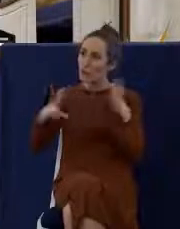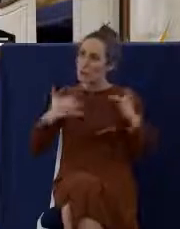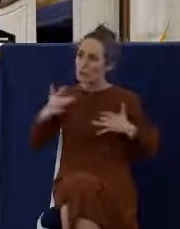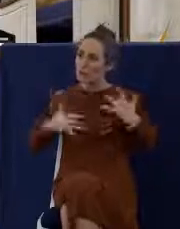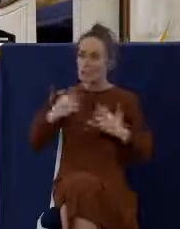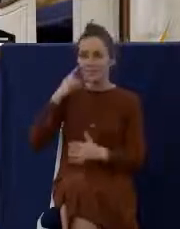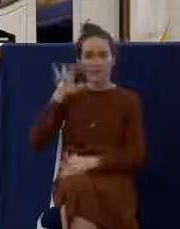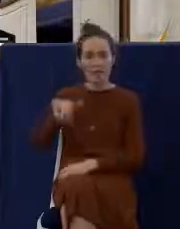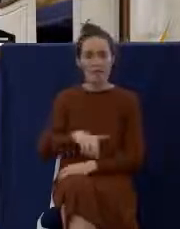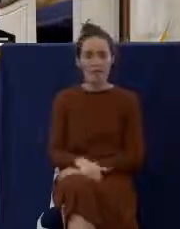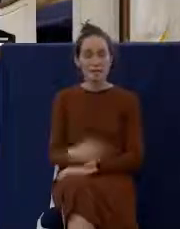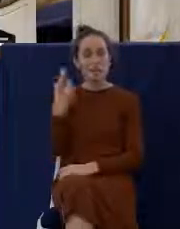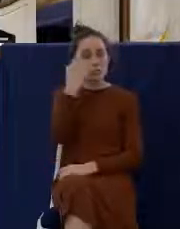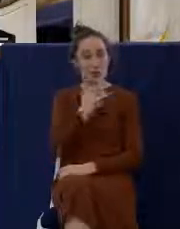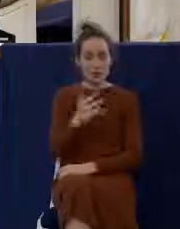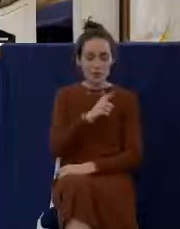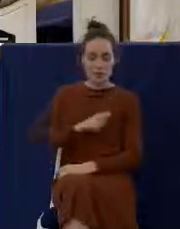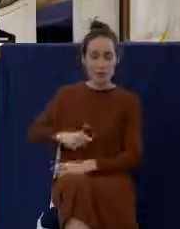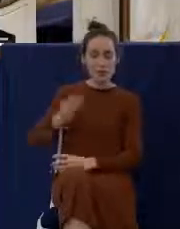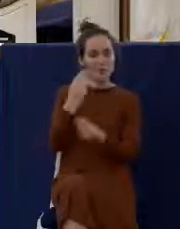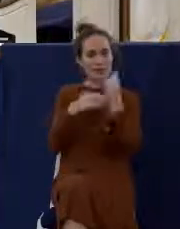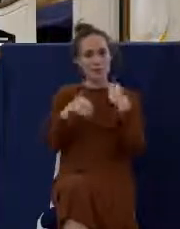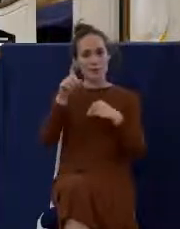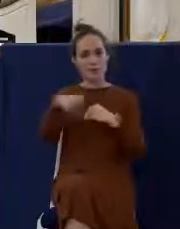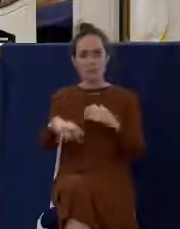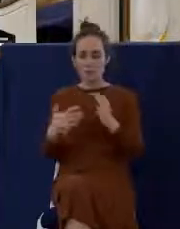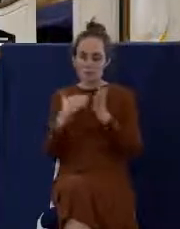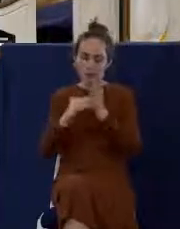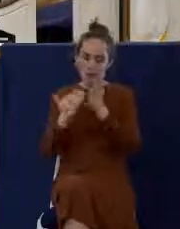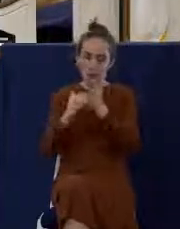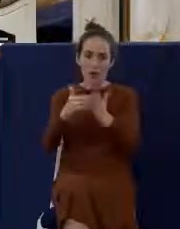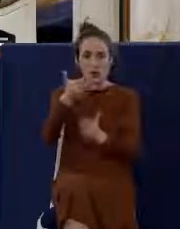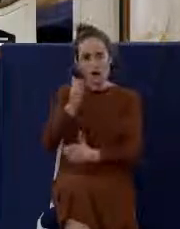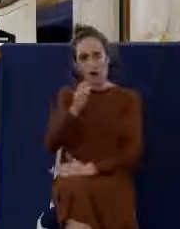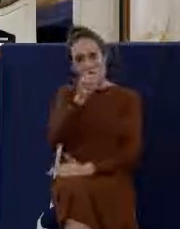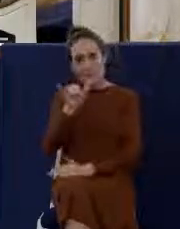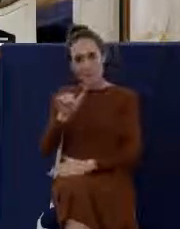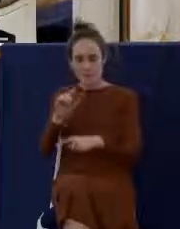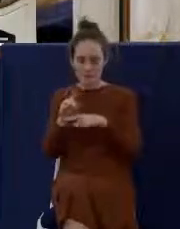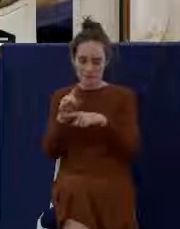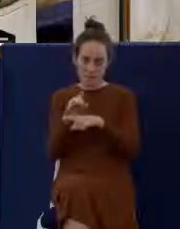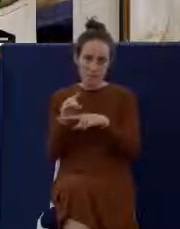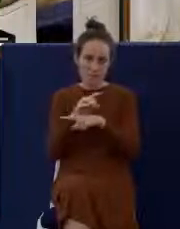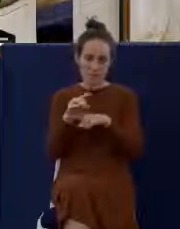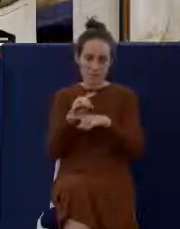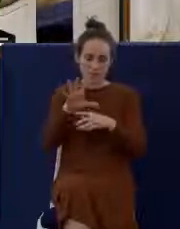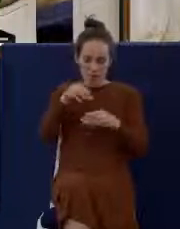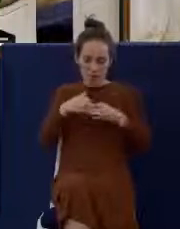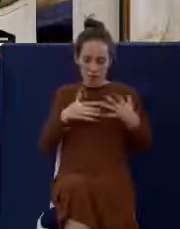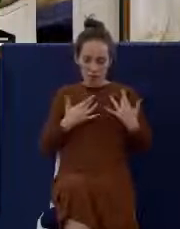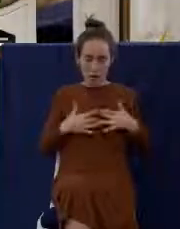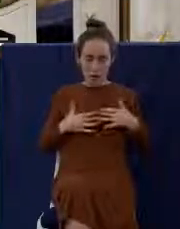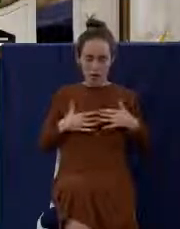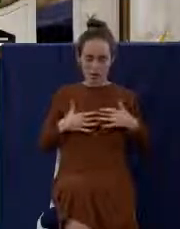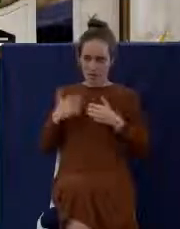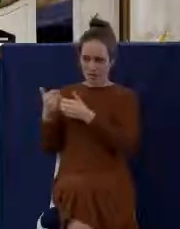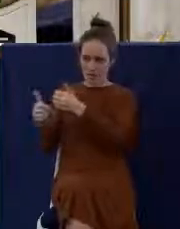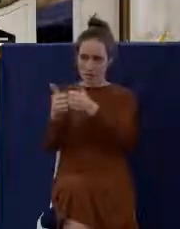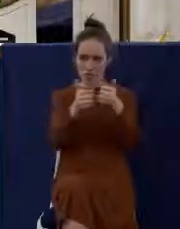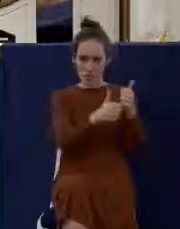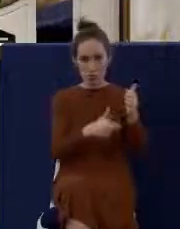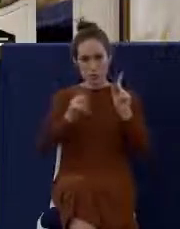why this needs to be a regular godly discipline in our own heart. And we need to be careful that when we come to the Lord's table,